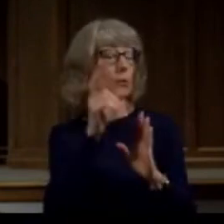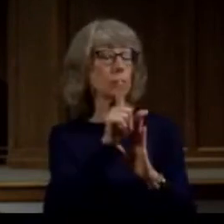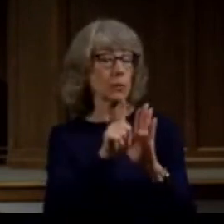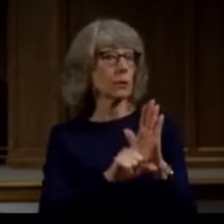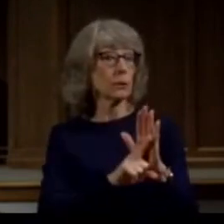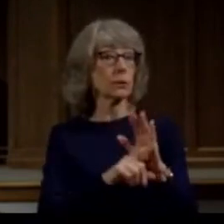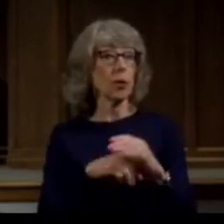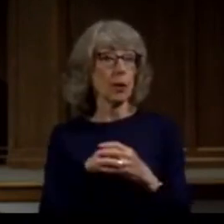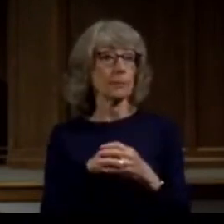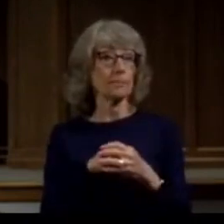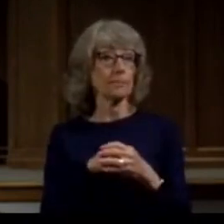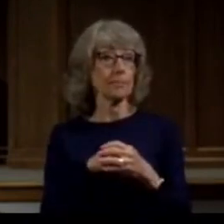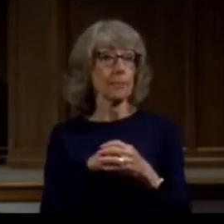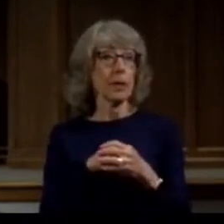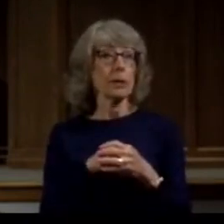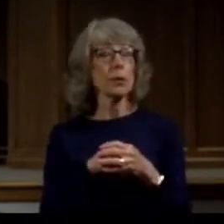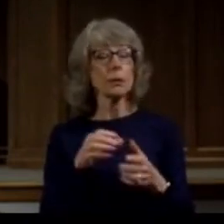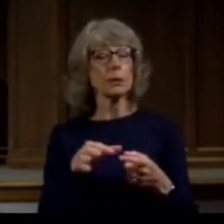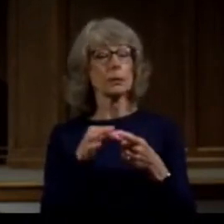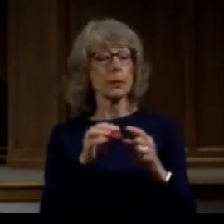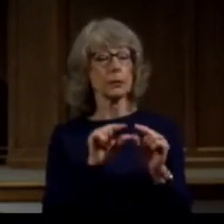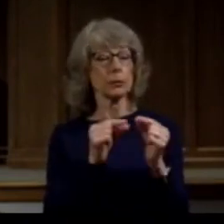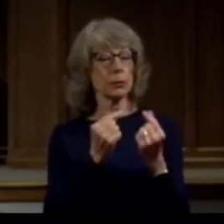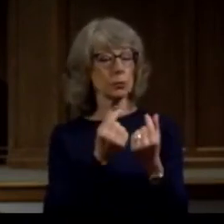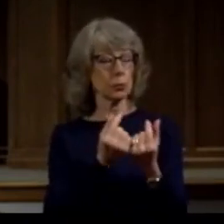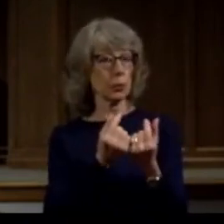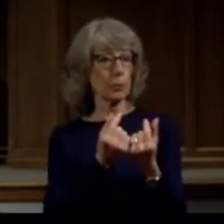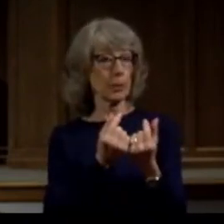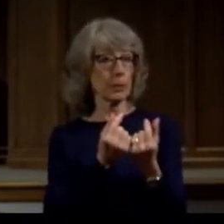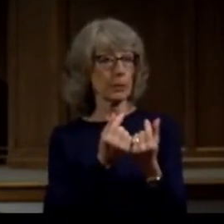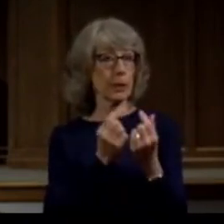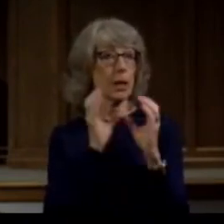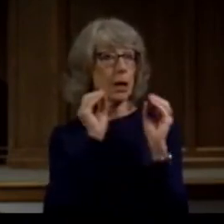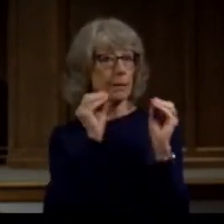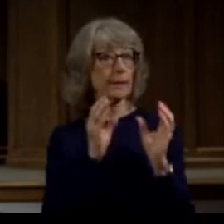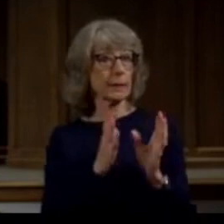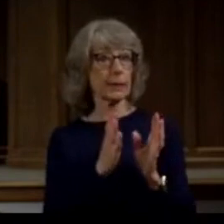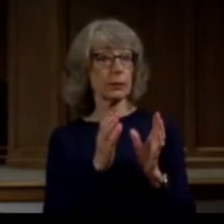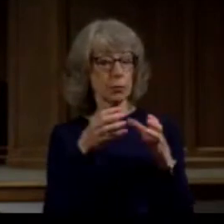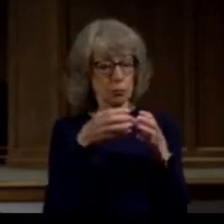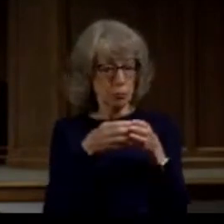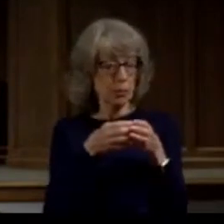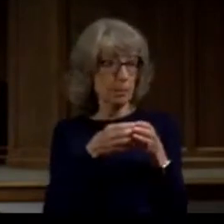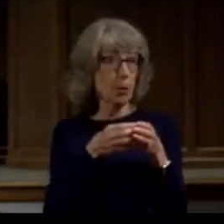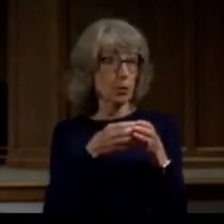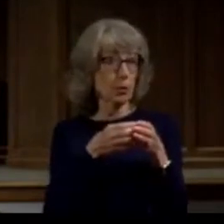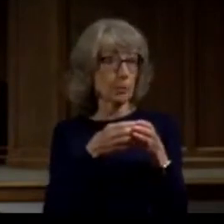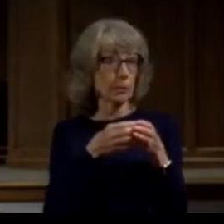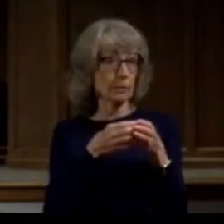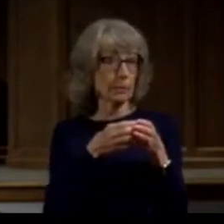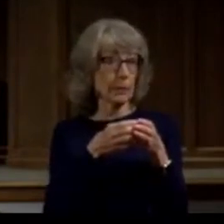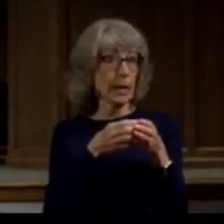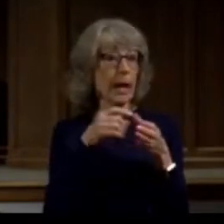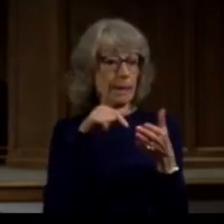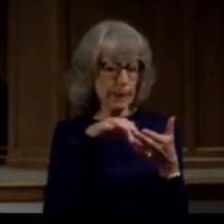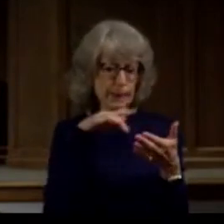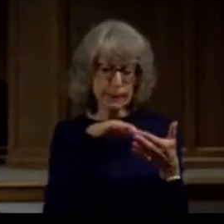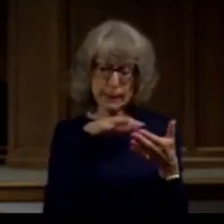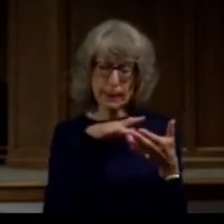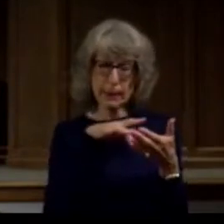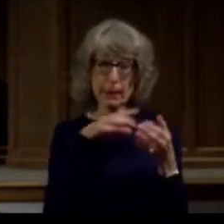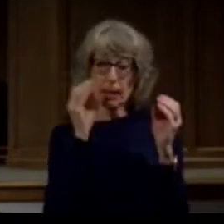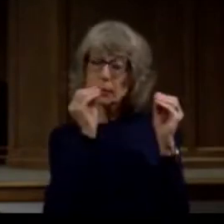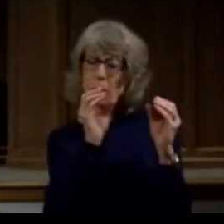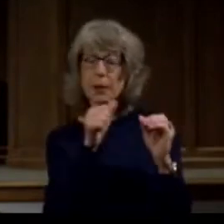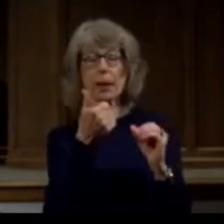group of influential leaders and rabbis who were the kind that people listened to in difficult times